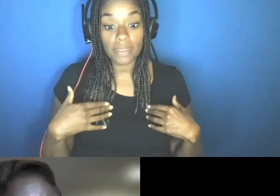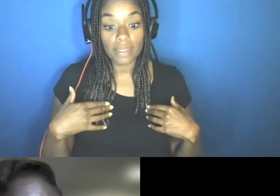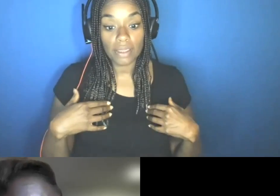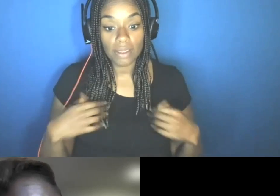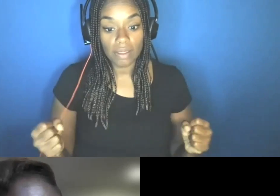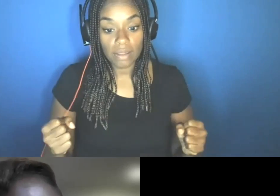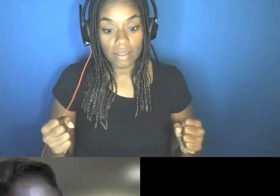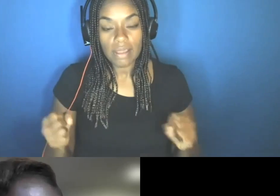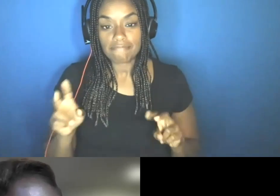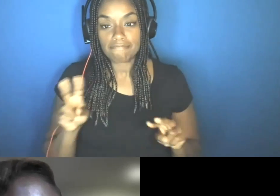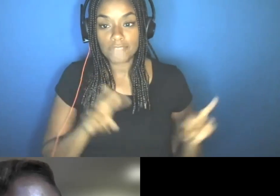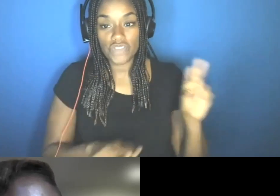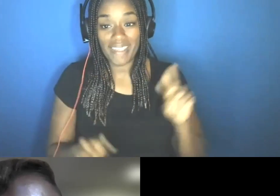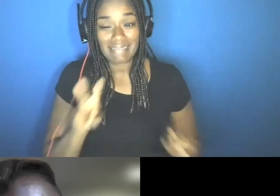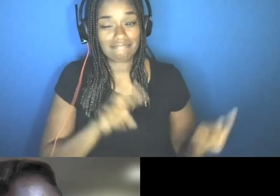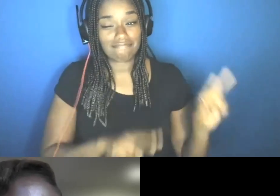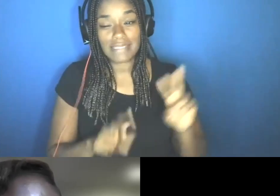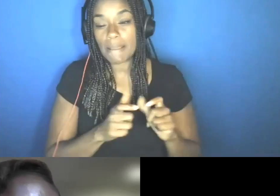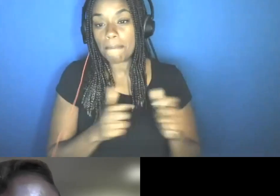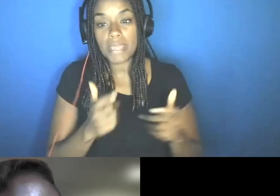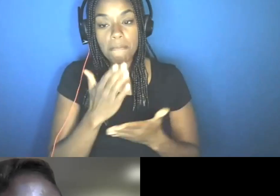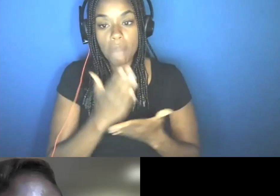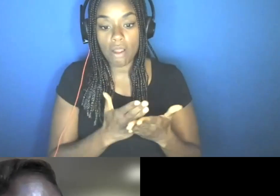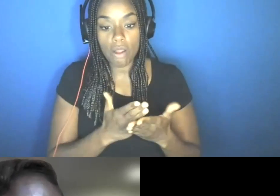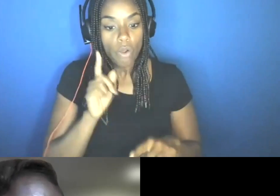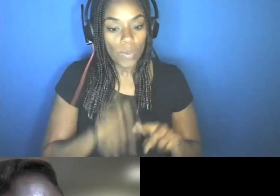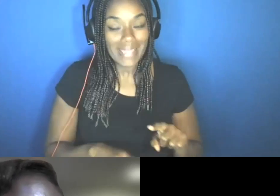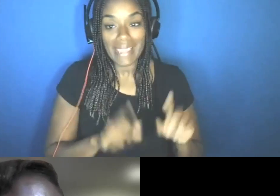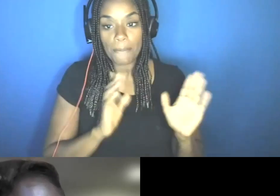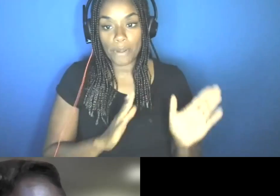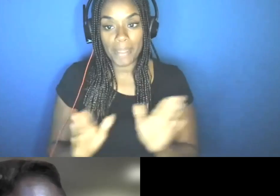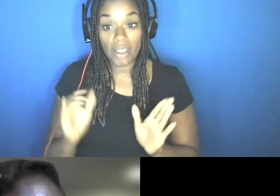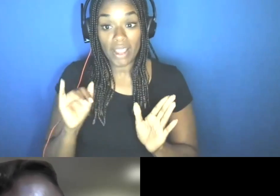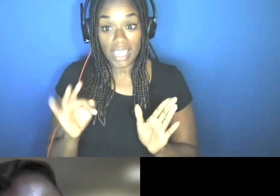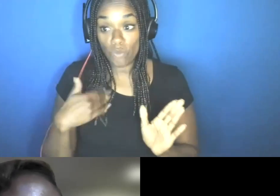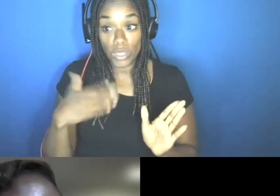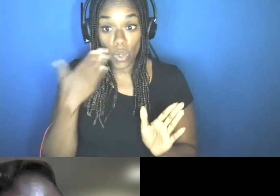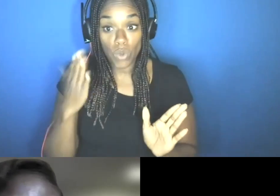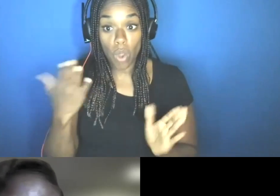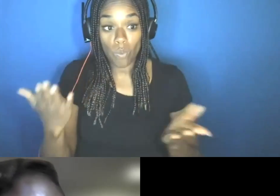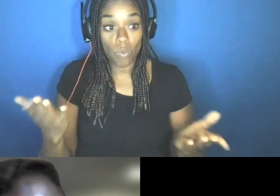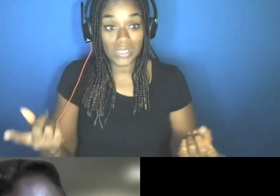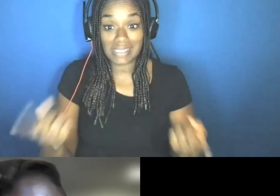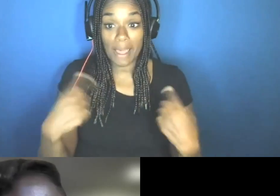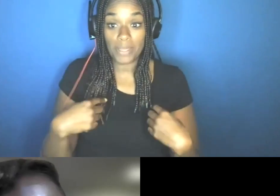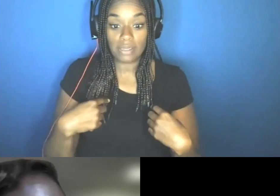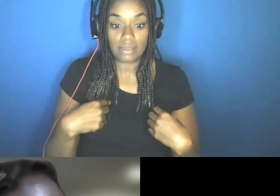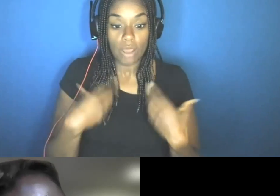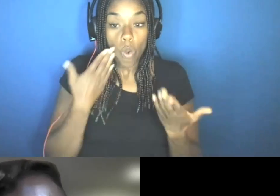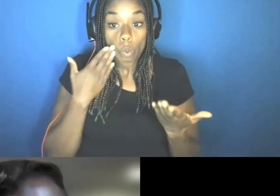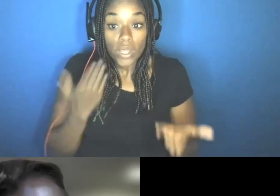huge part of our work. We can prepare if we don't know what is coming. Uh, we can't know what is coming